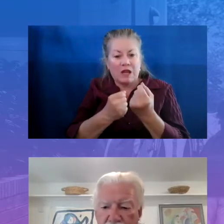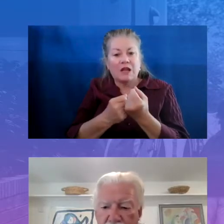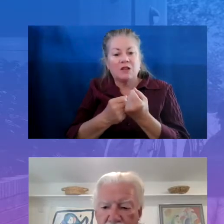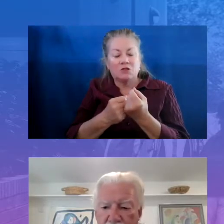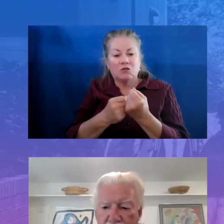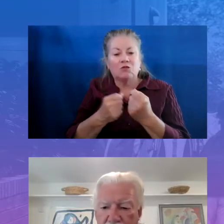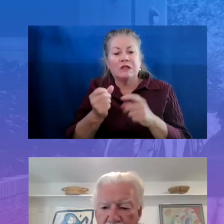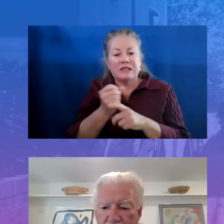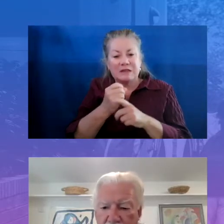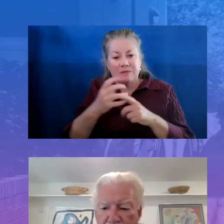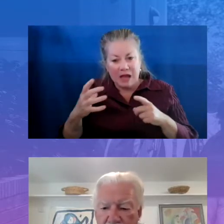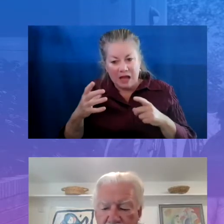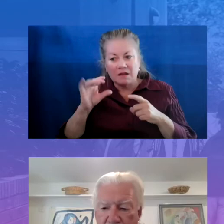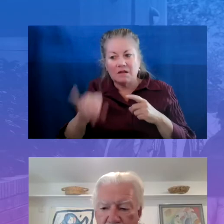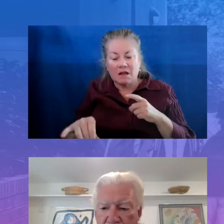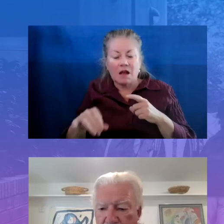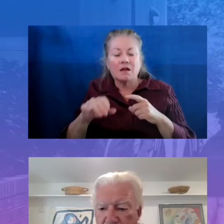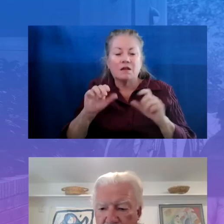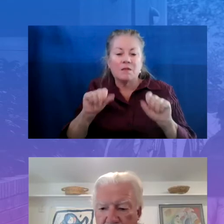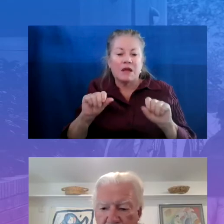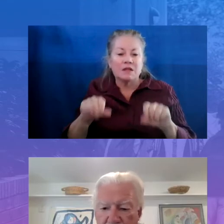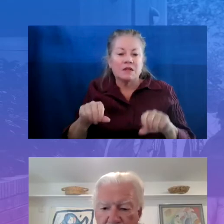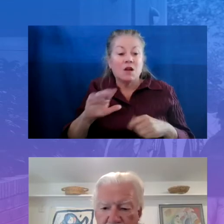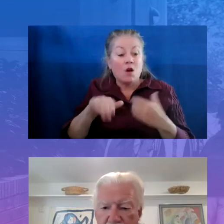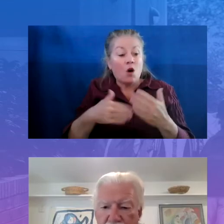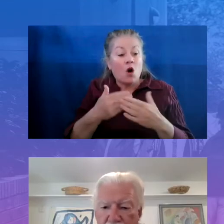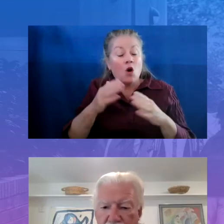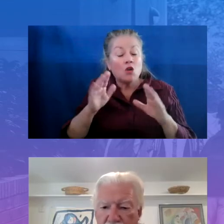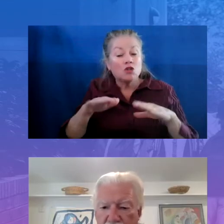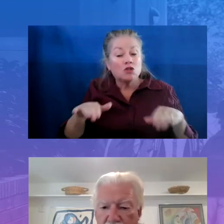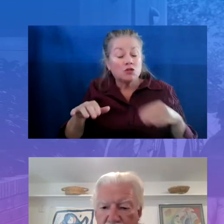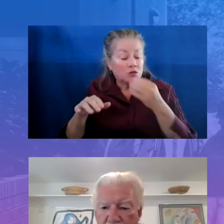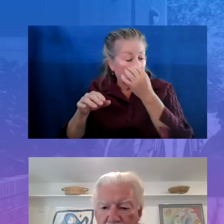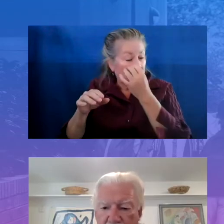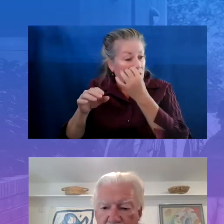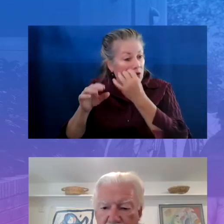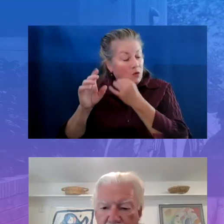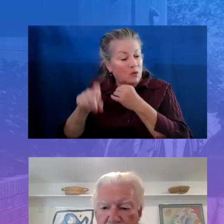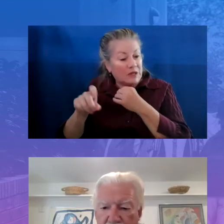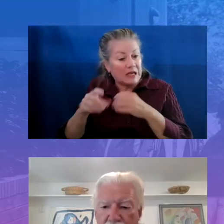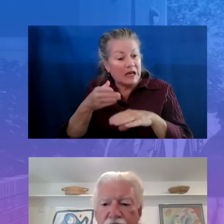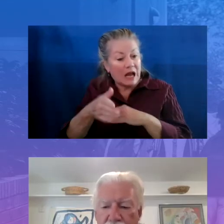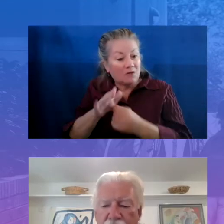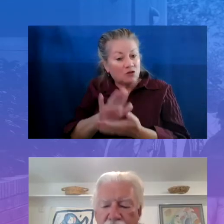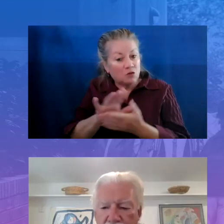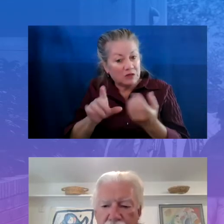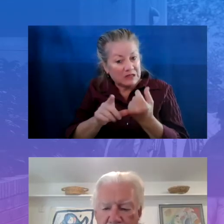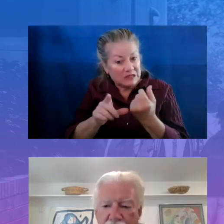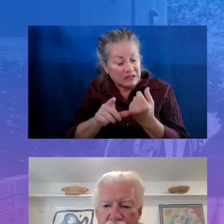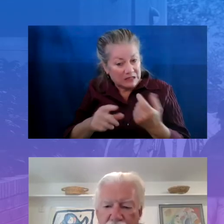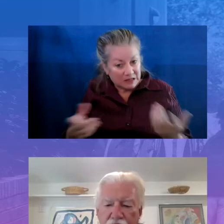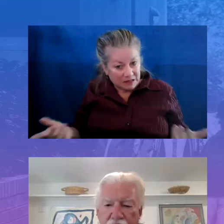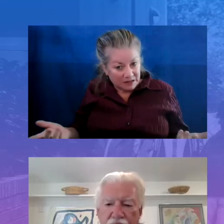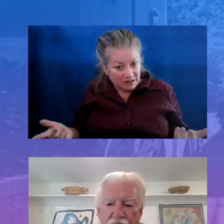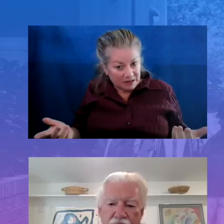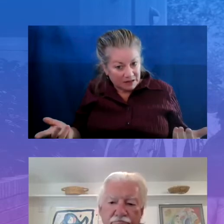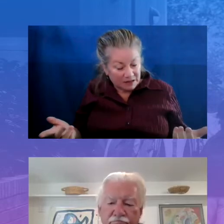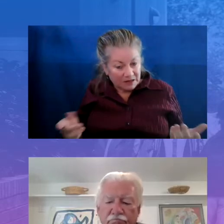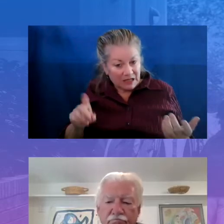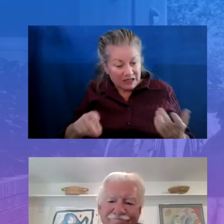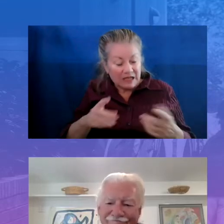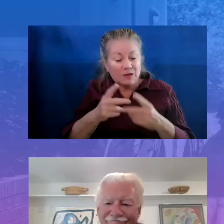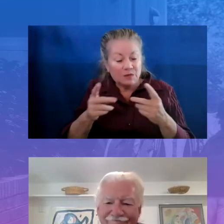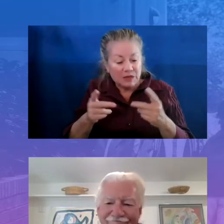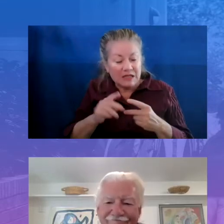know that all the children who need after school assistance, they're not all in schools. So they need a place in their communities